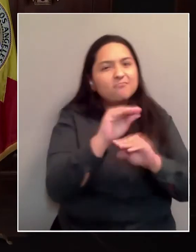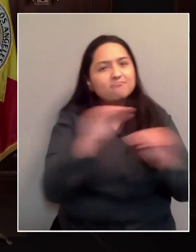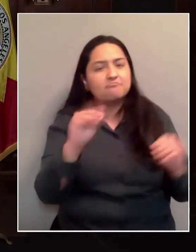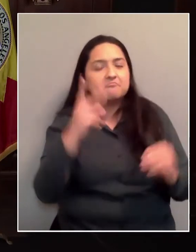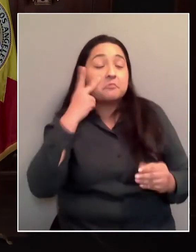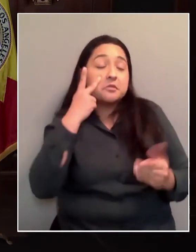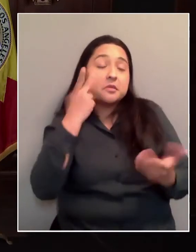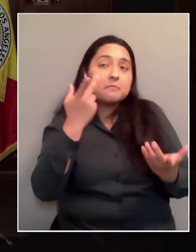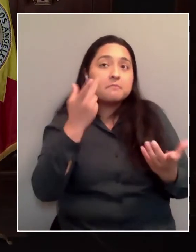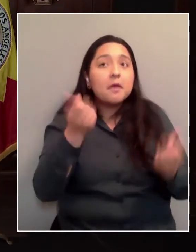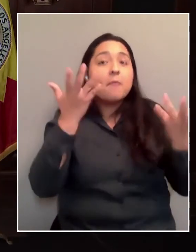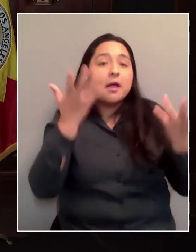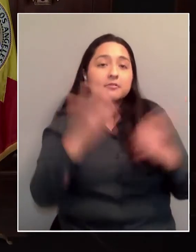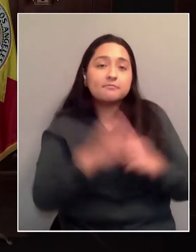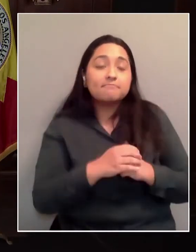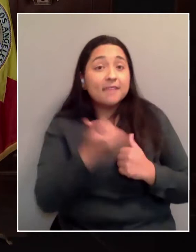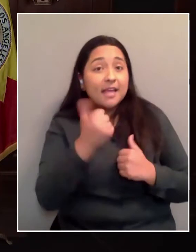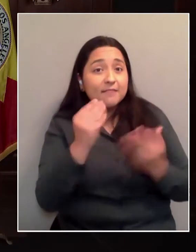Ben. Any follow-up?